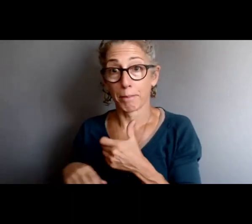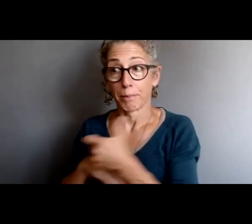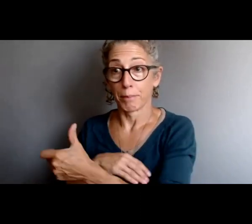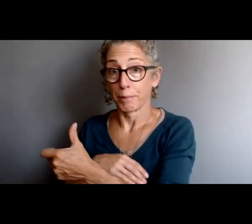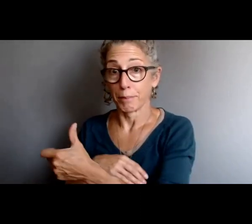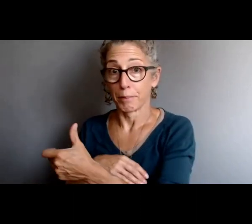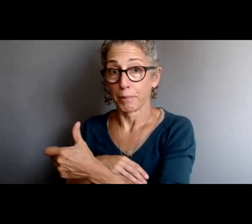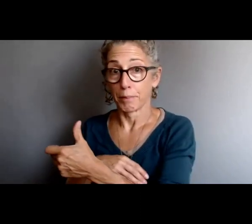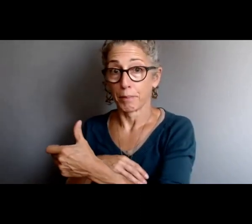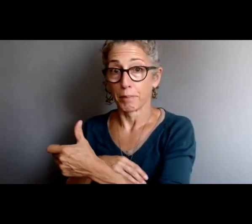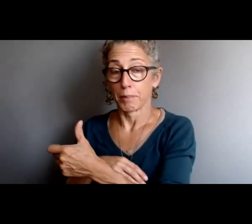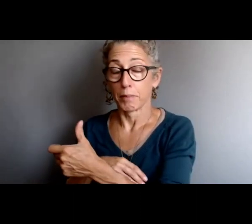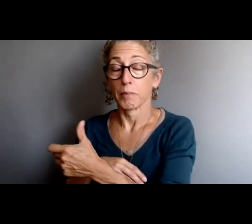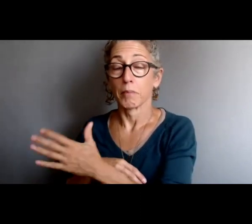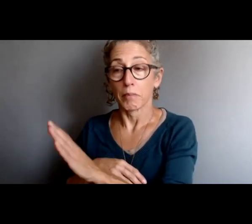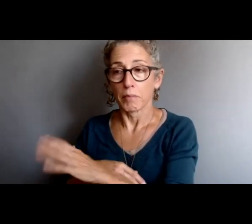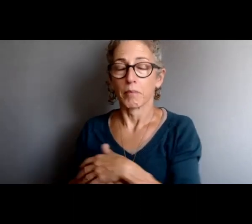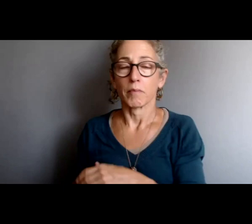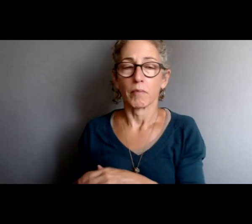and a little more straightforward.